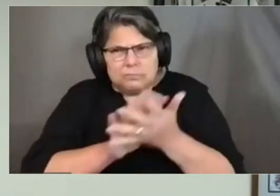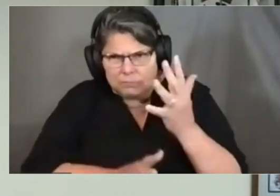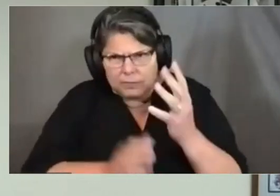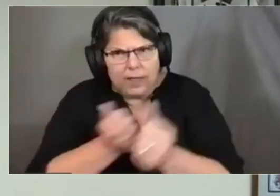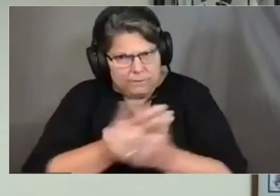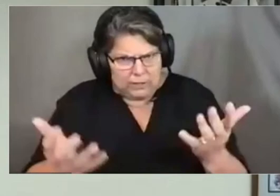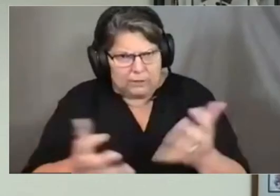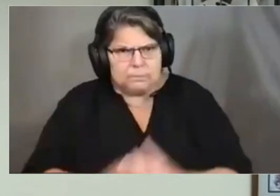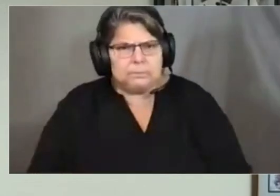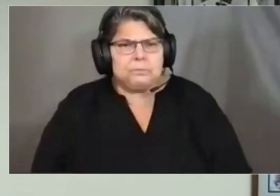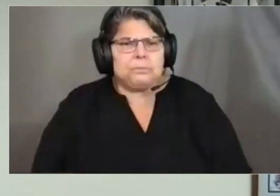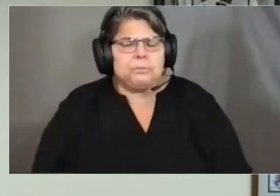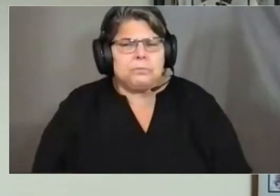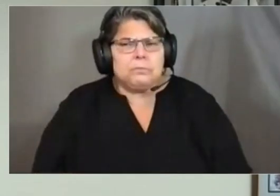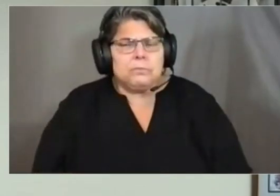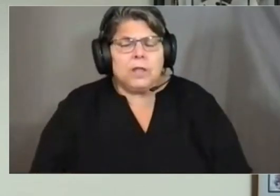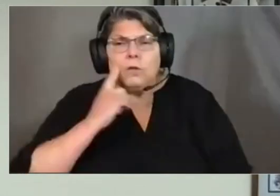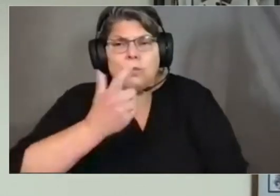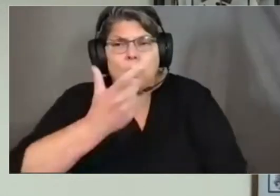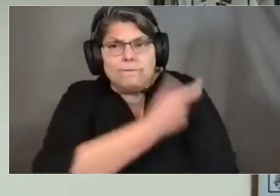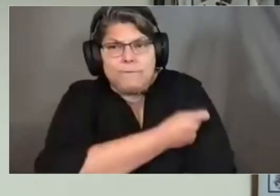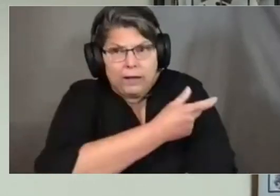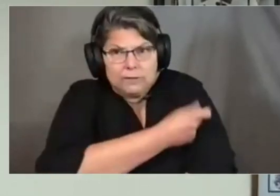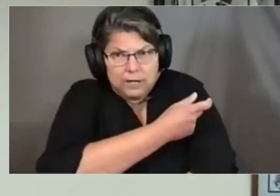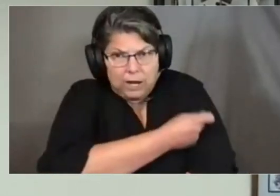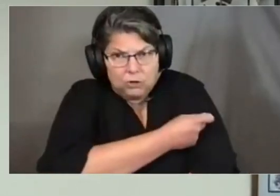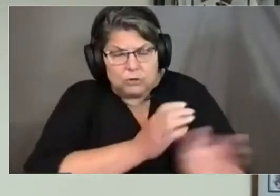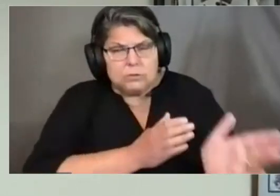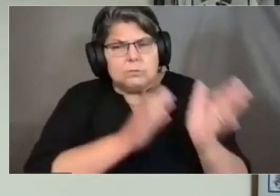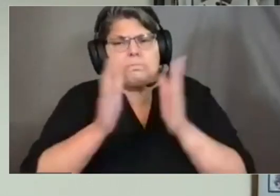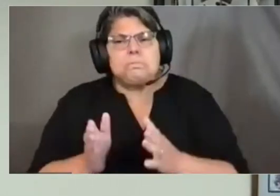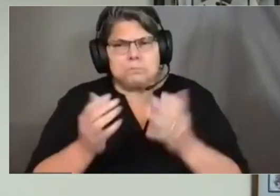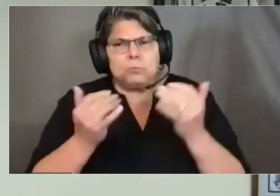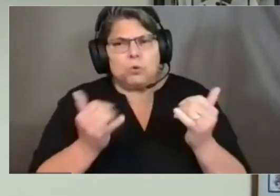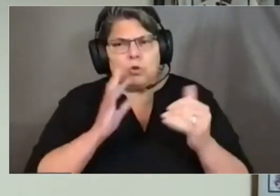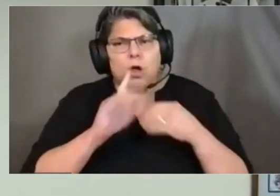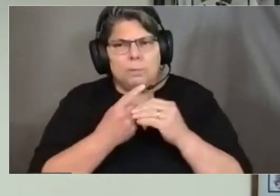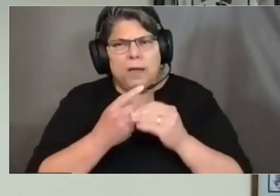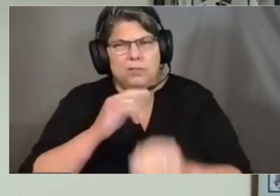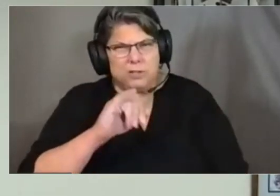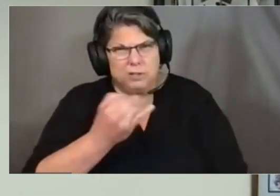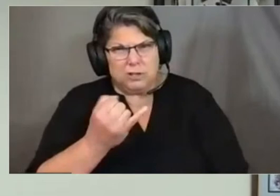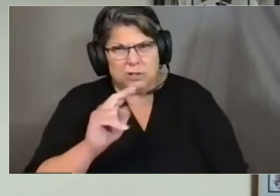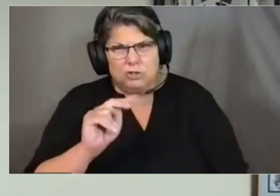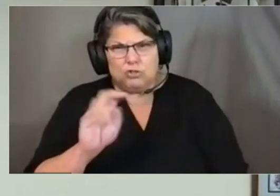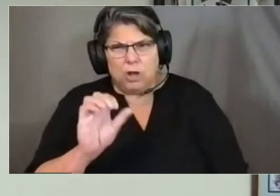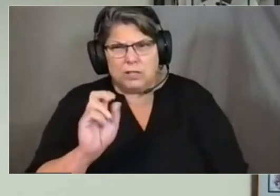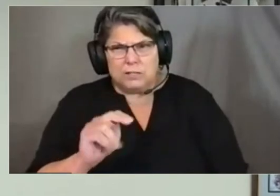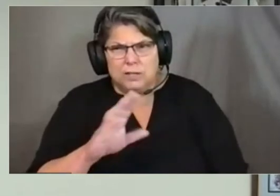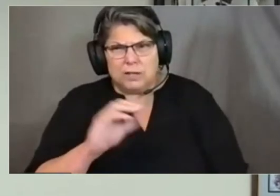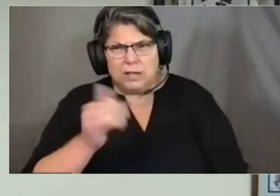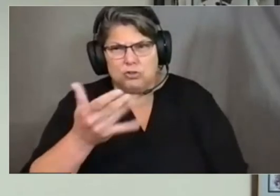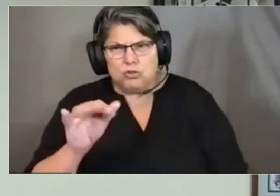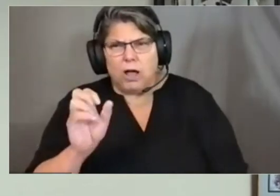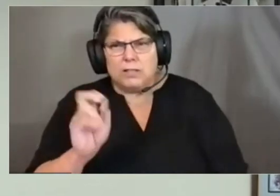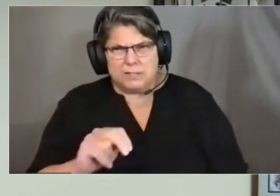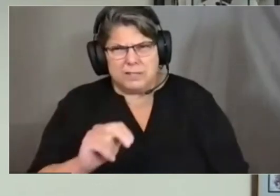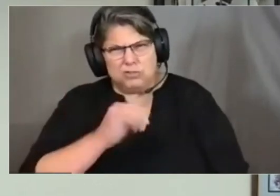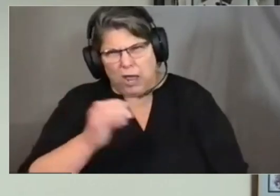So for vaccinations, let's move on to talking about the Johnson & Johnson one-shot